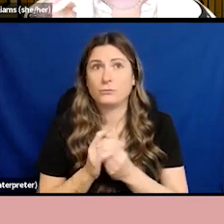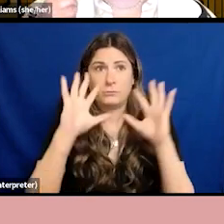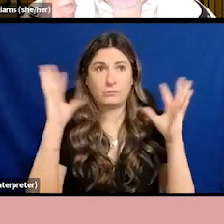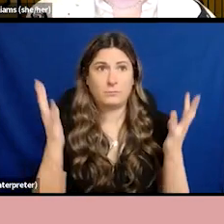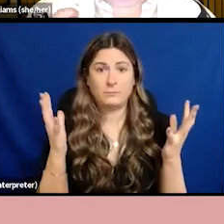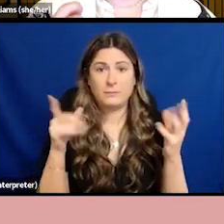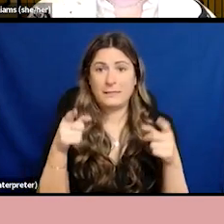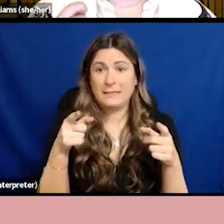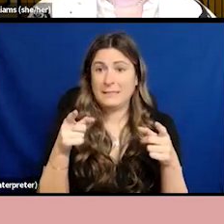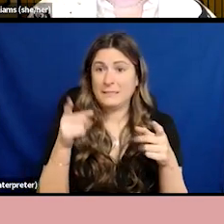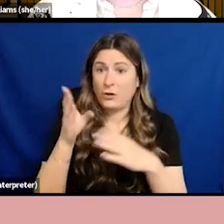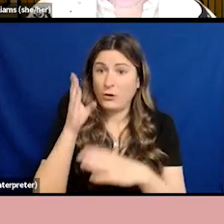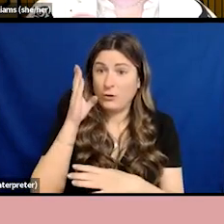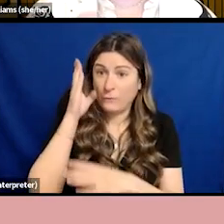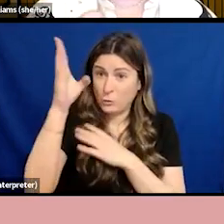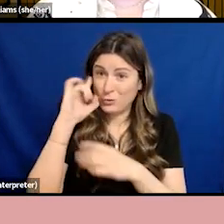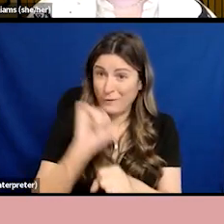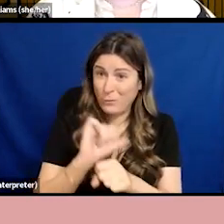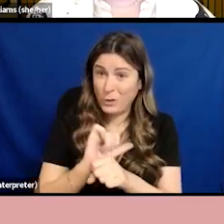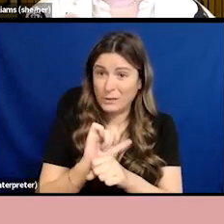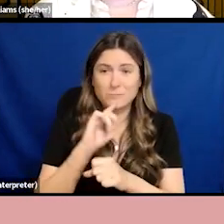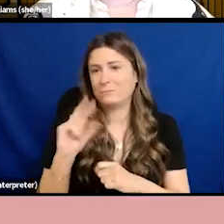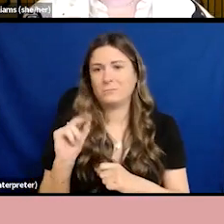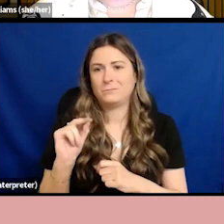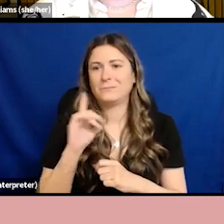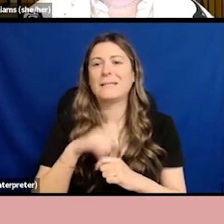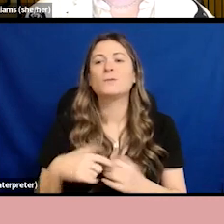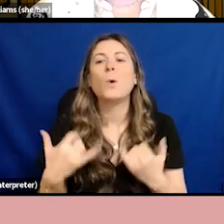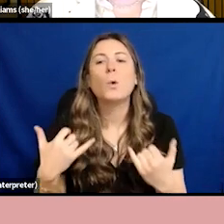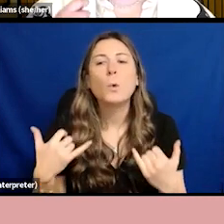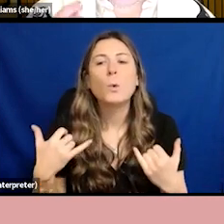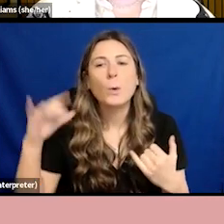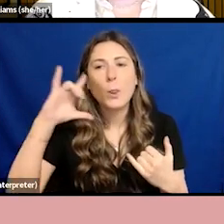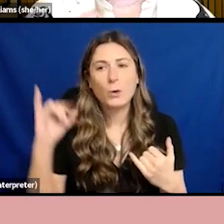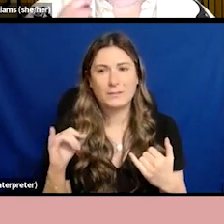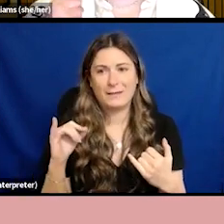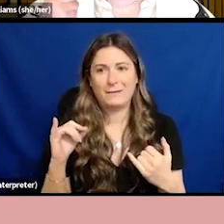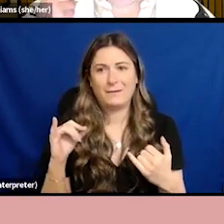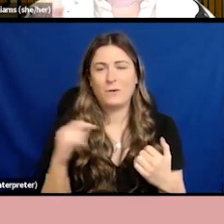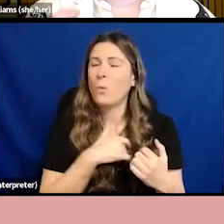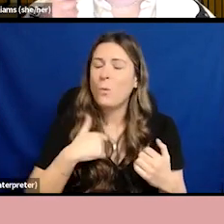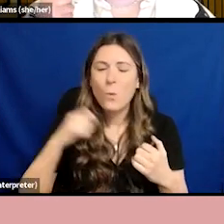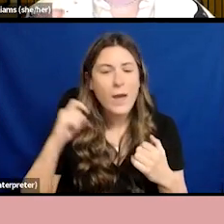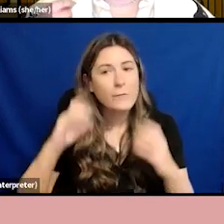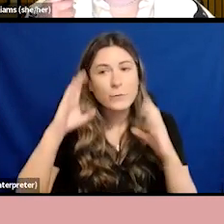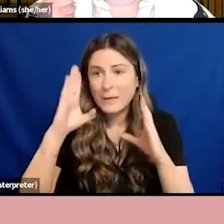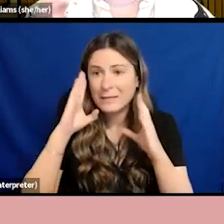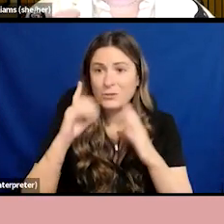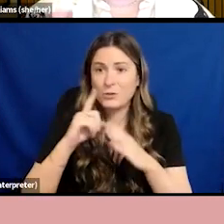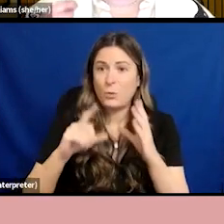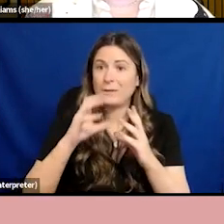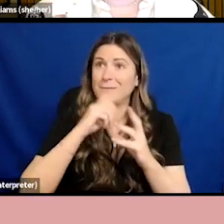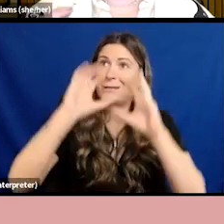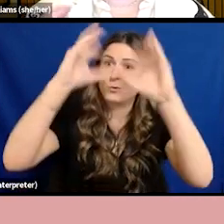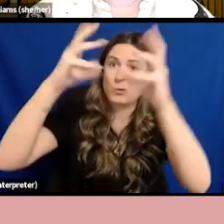work, this is the current of work. And we have to pay attention to what these groups and demographics need and care about